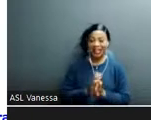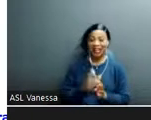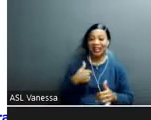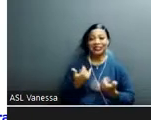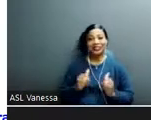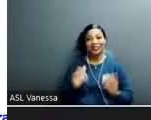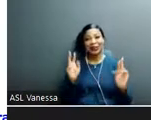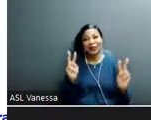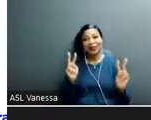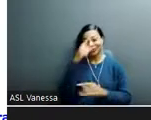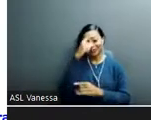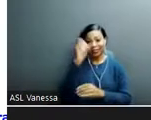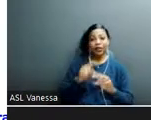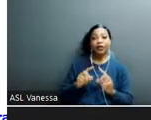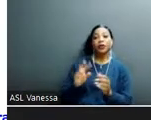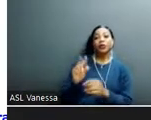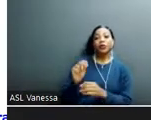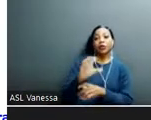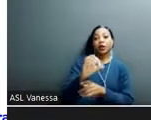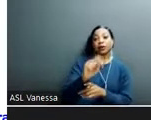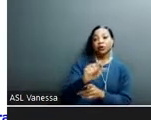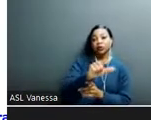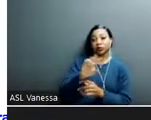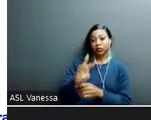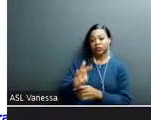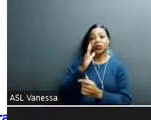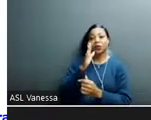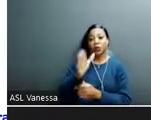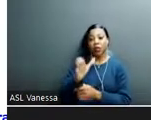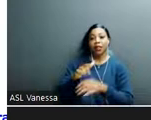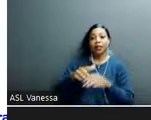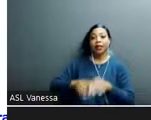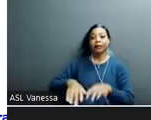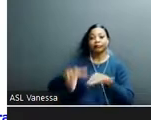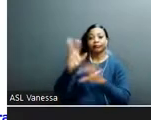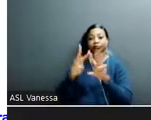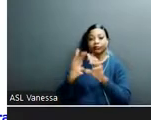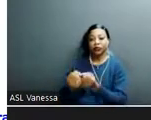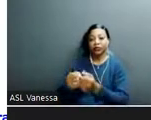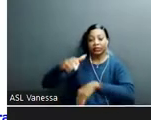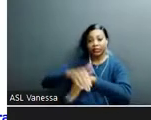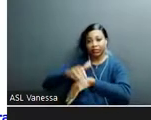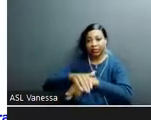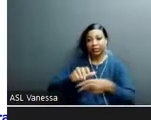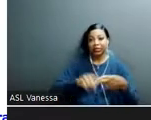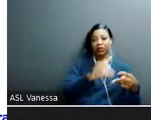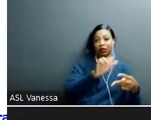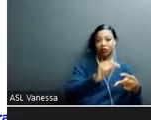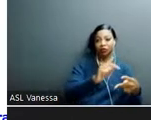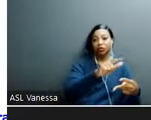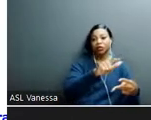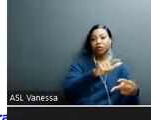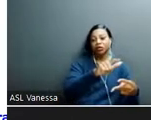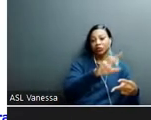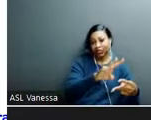on October 26, we'll be doing it in, in English. And on October 27th, we'll be hosting the same presentation